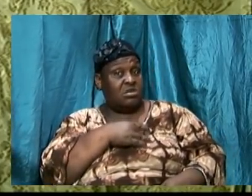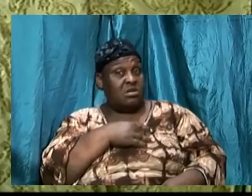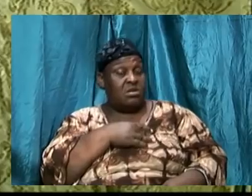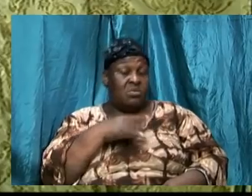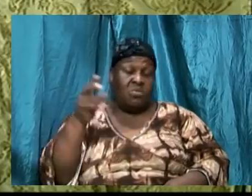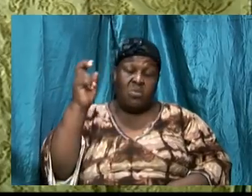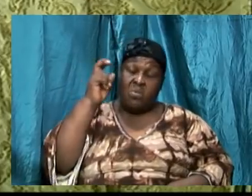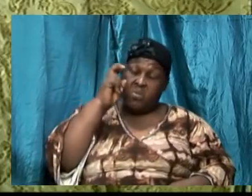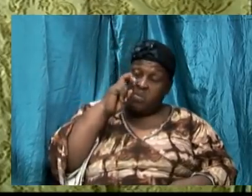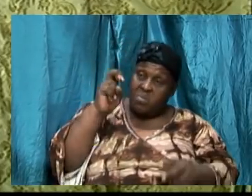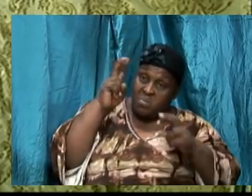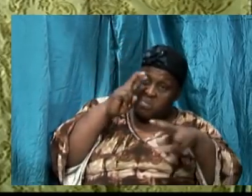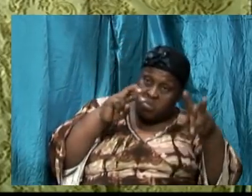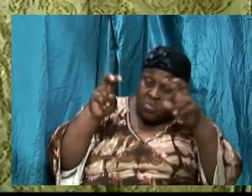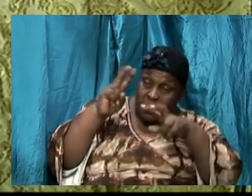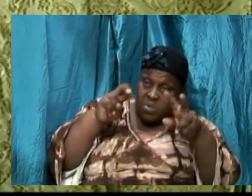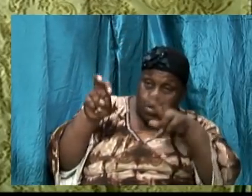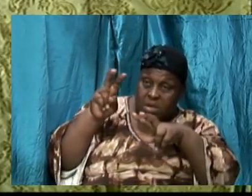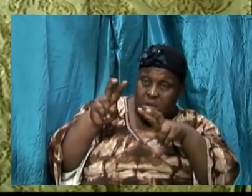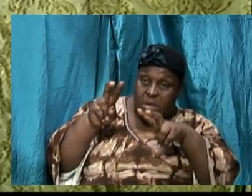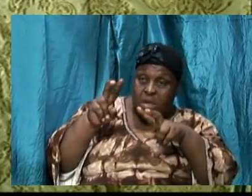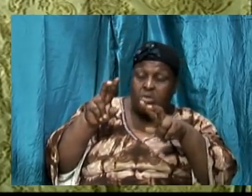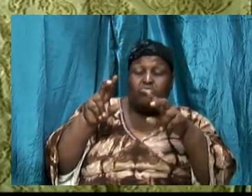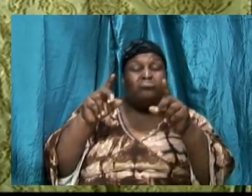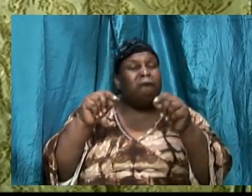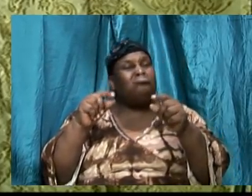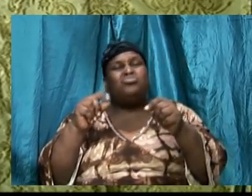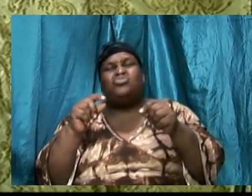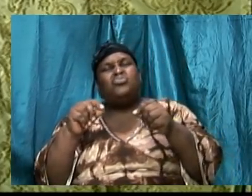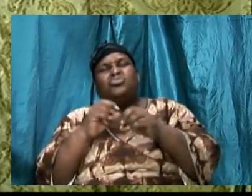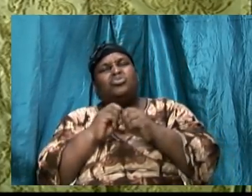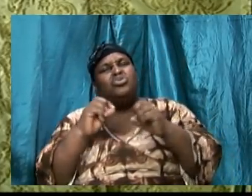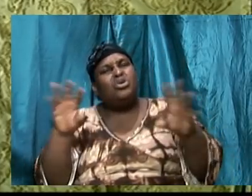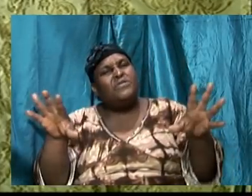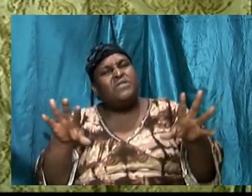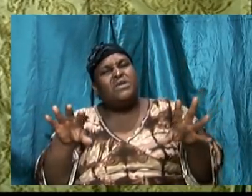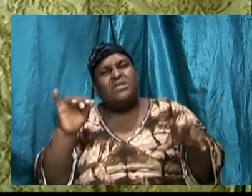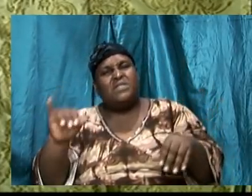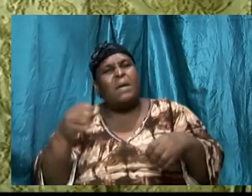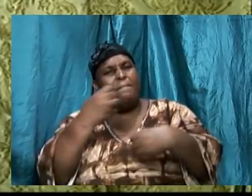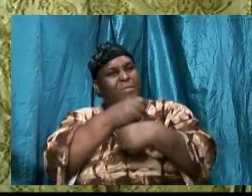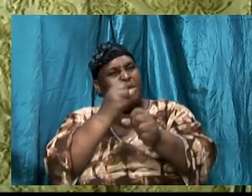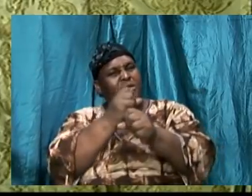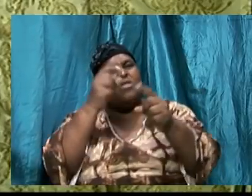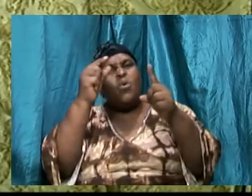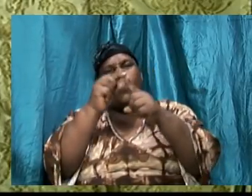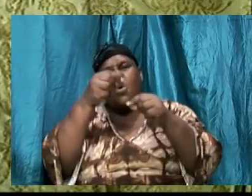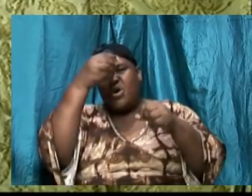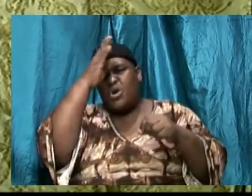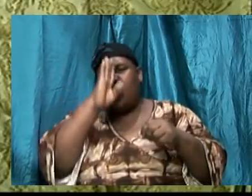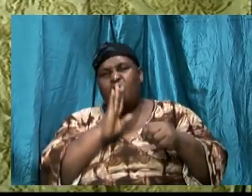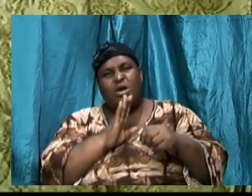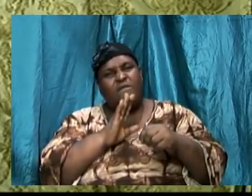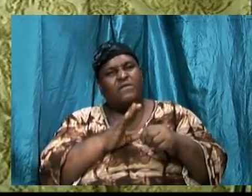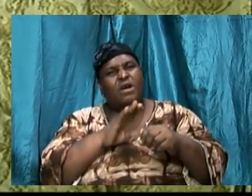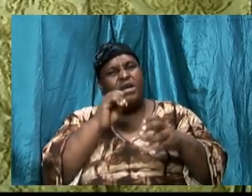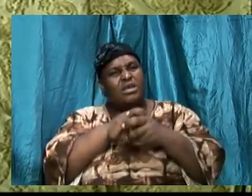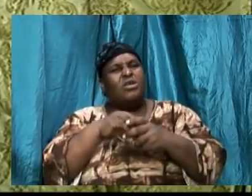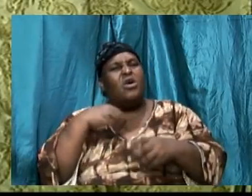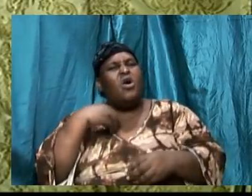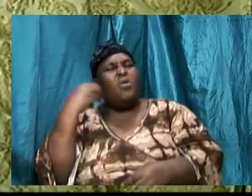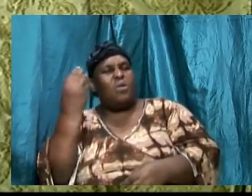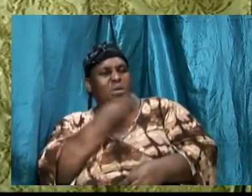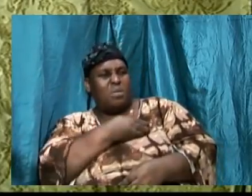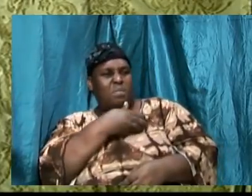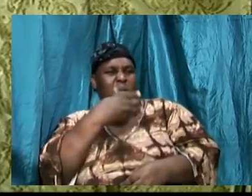watch everything else and we do nothing that would cause the world to take a prominent place in our minds and in